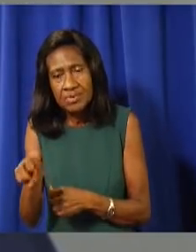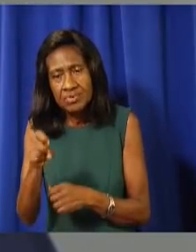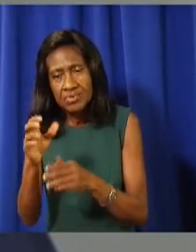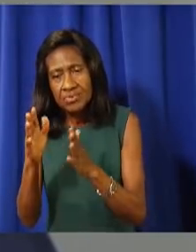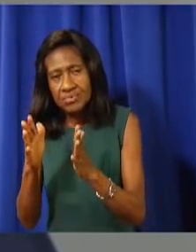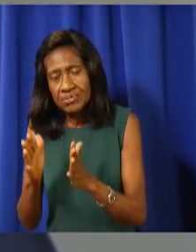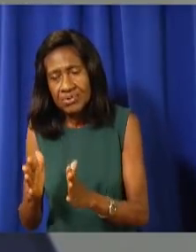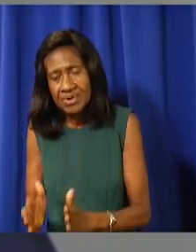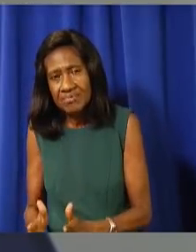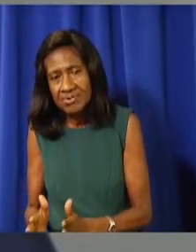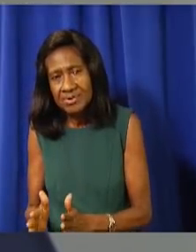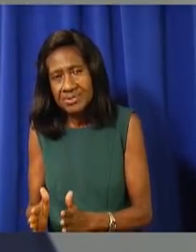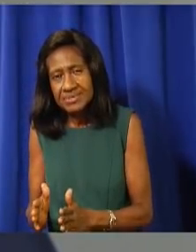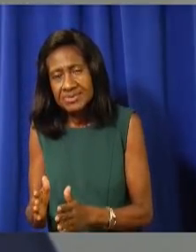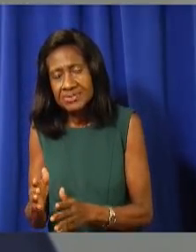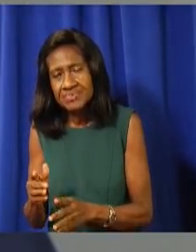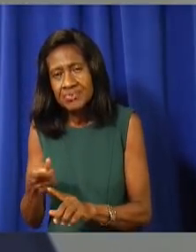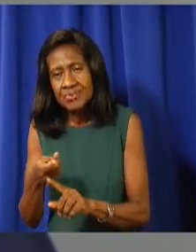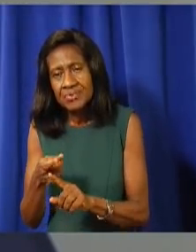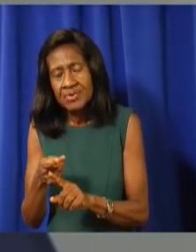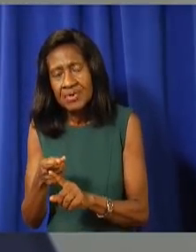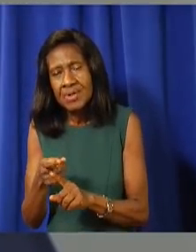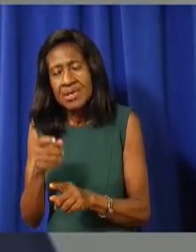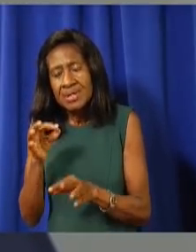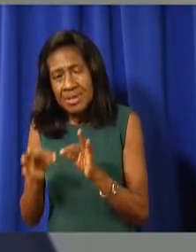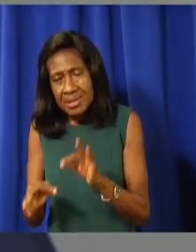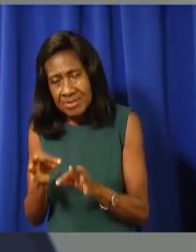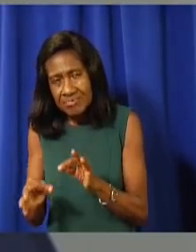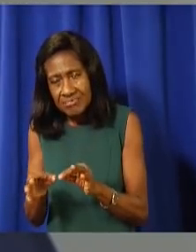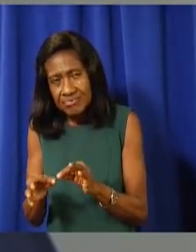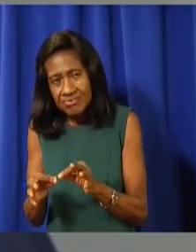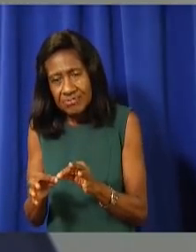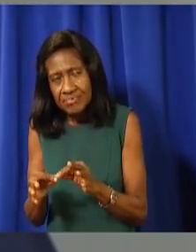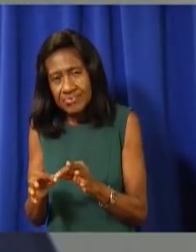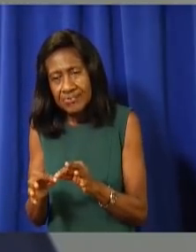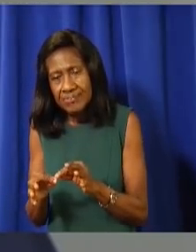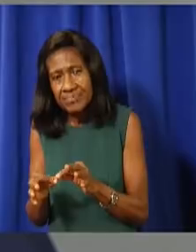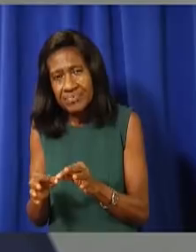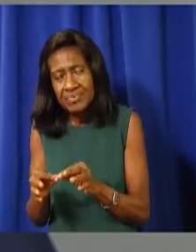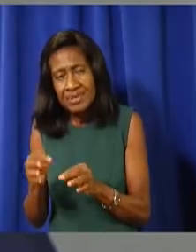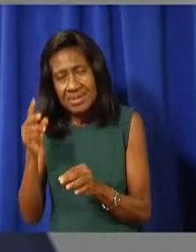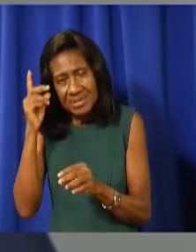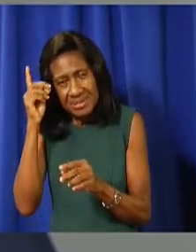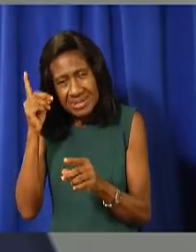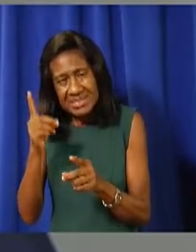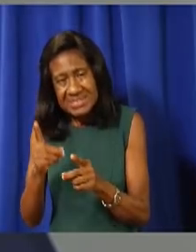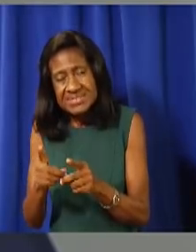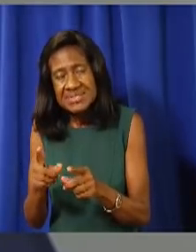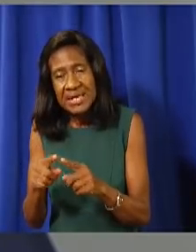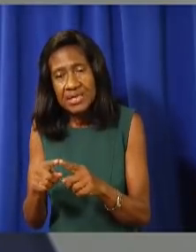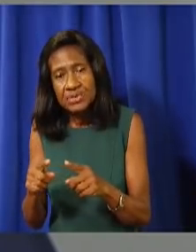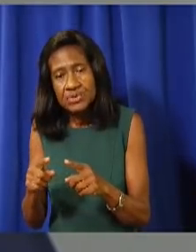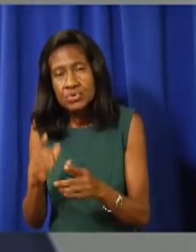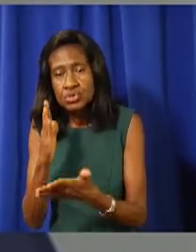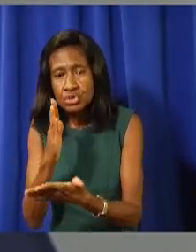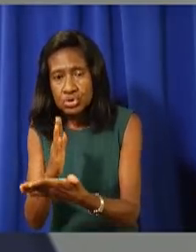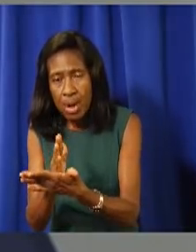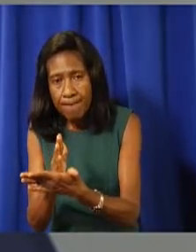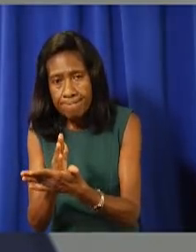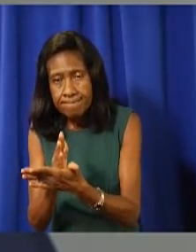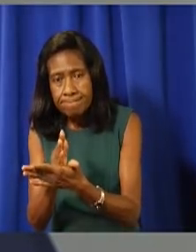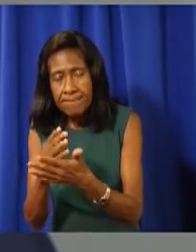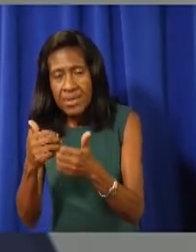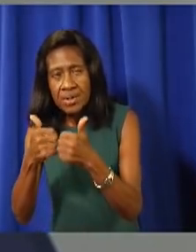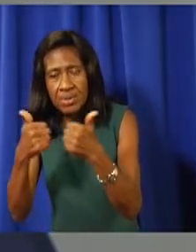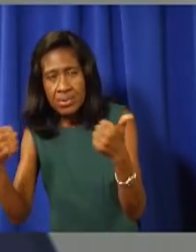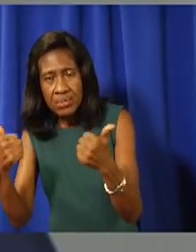in place. So, if a decision is, is made to not, um, with, take away the quarantine period, I suspect that